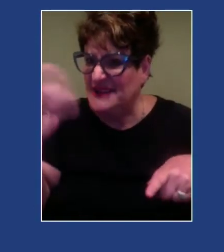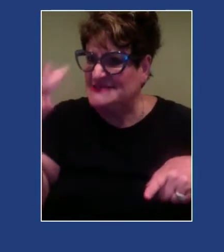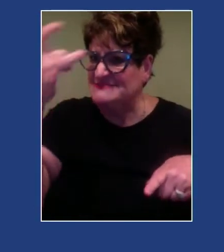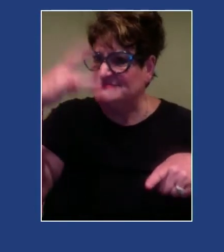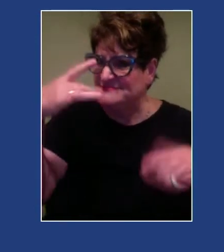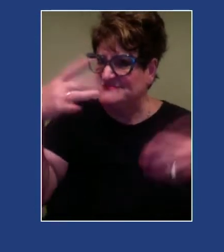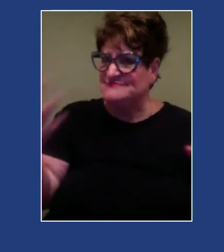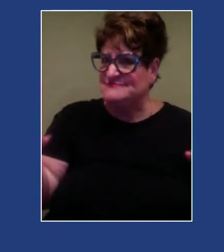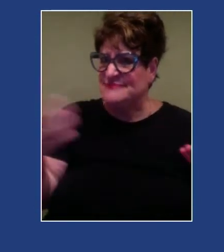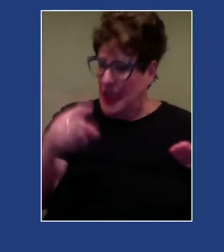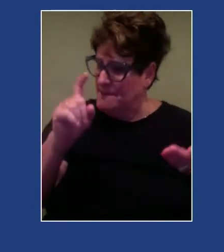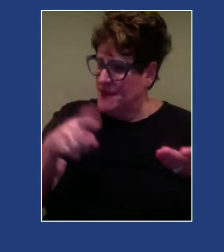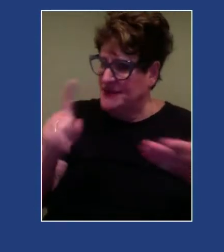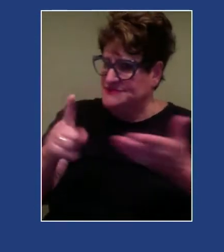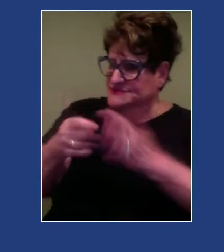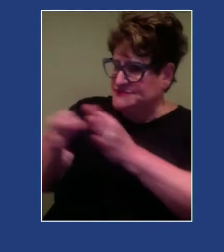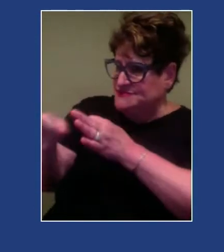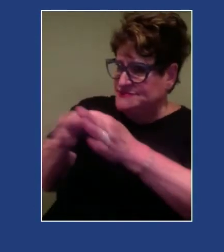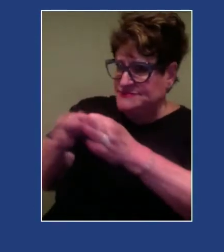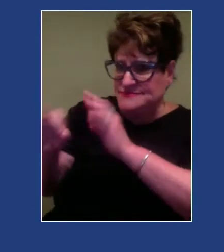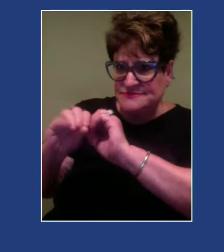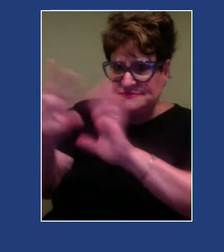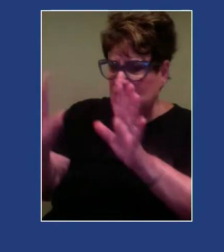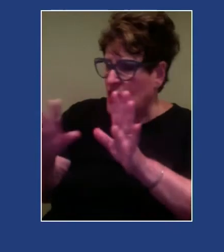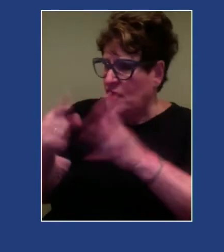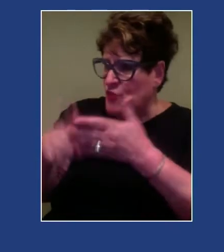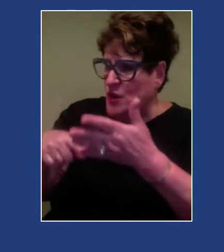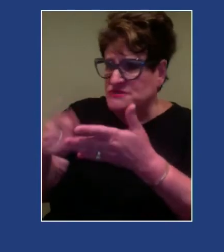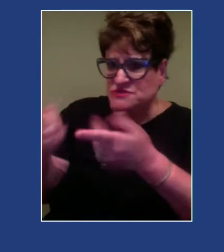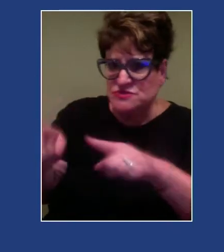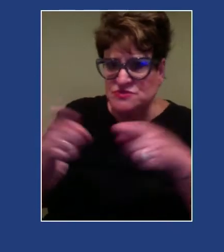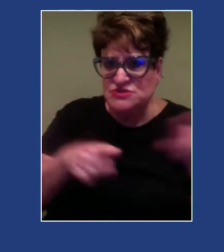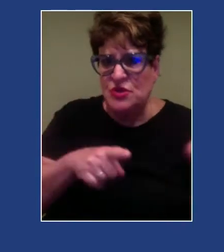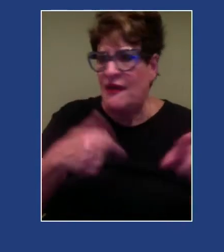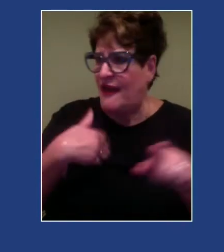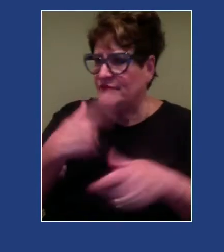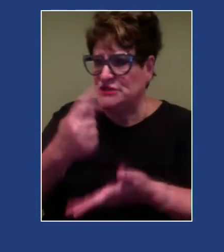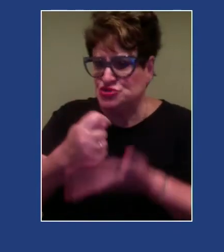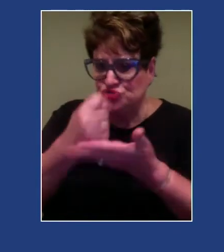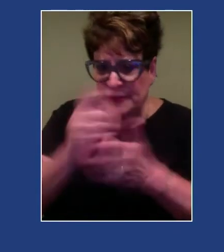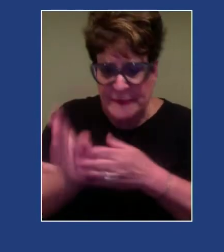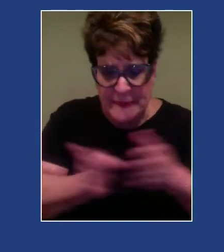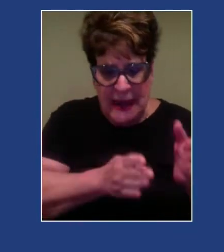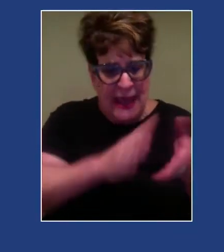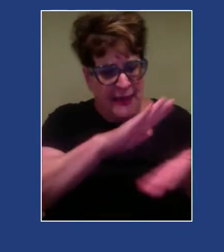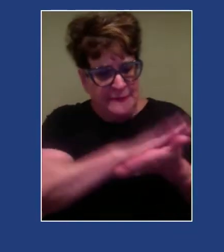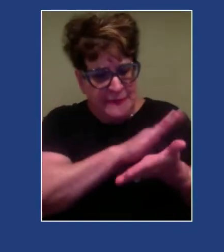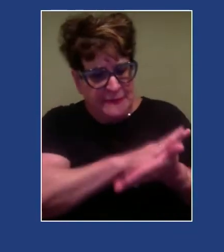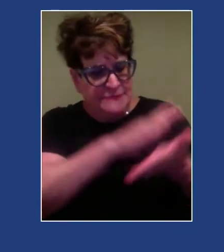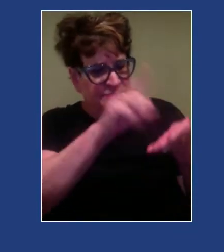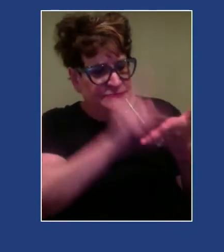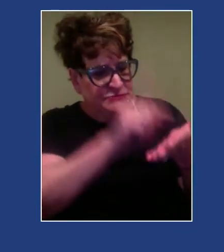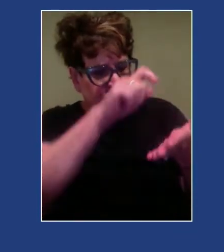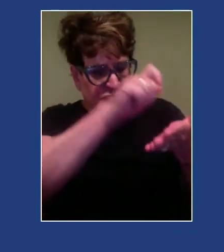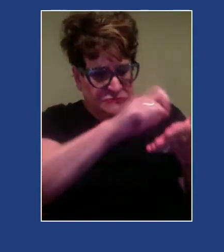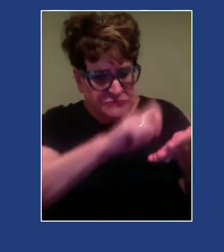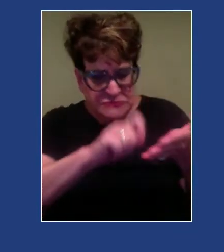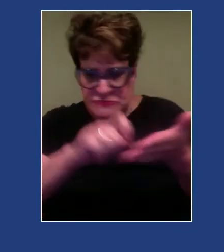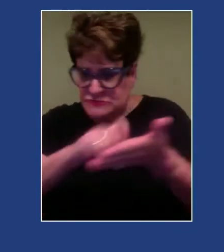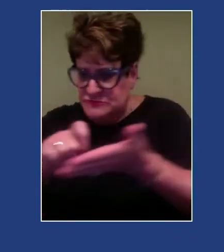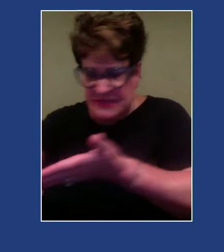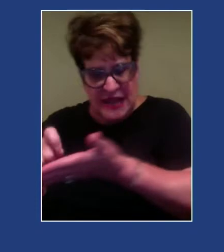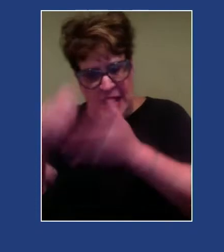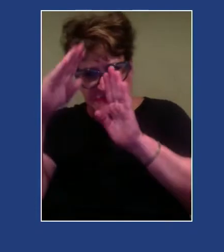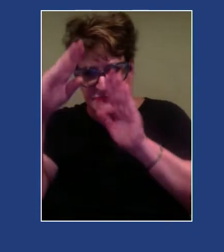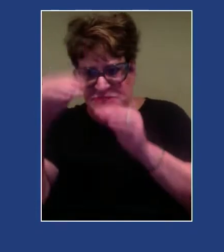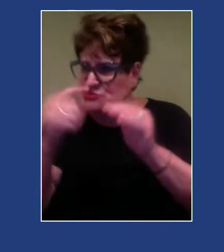rationale for understanding what's going on, having a treatment plan, having clear expectations around what I think is going to happen